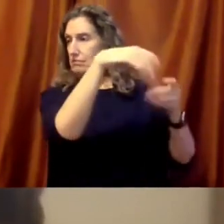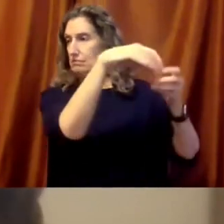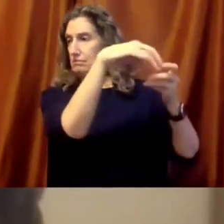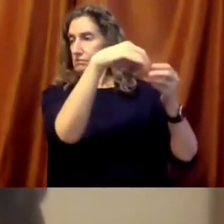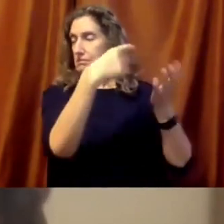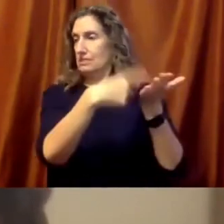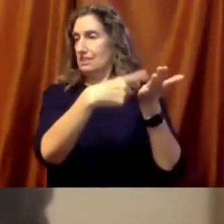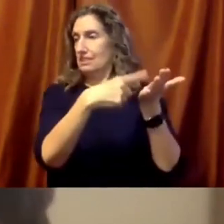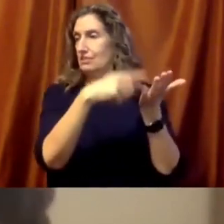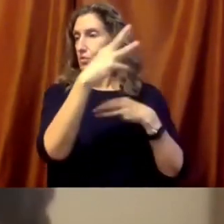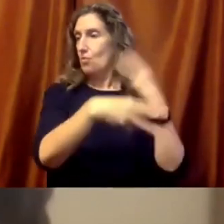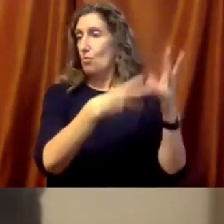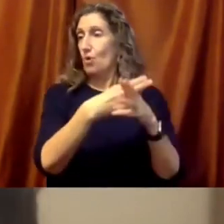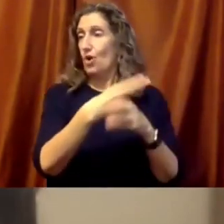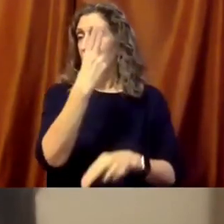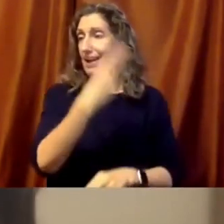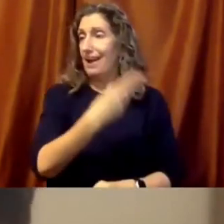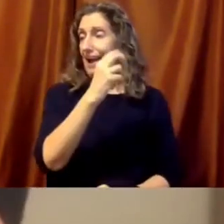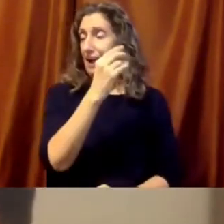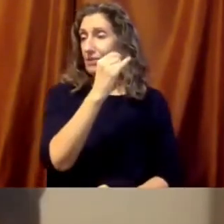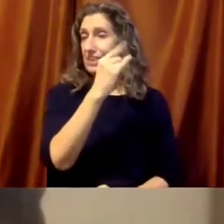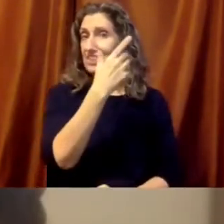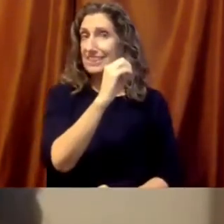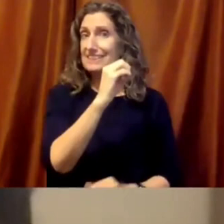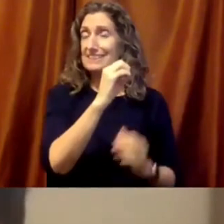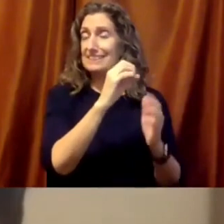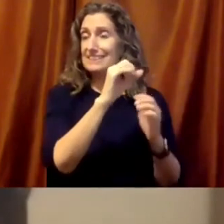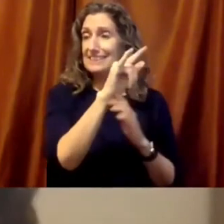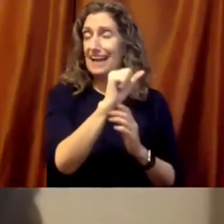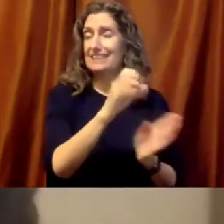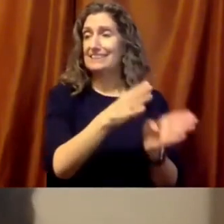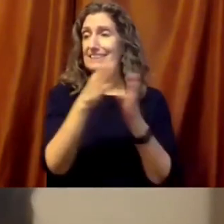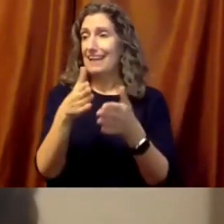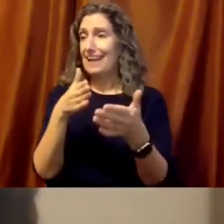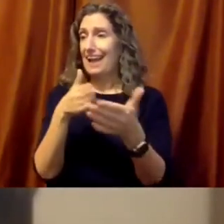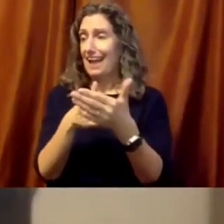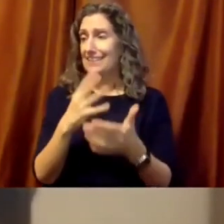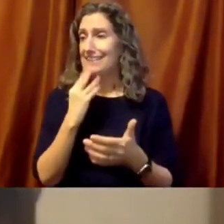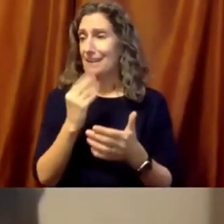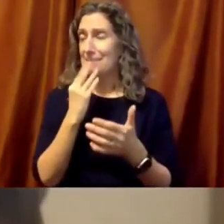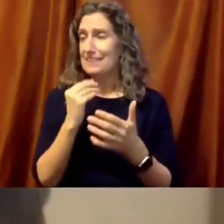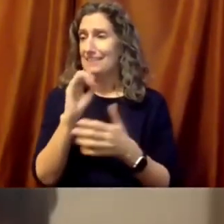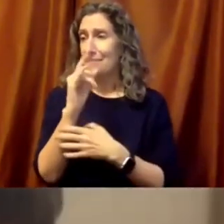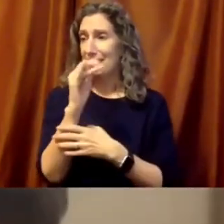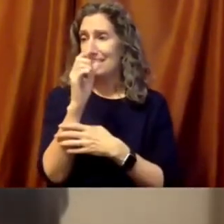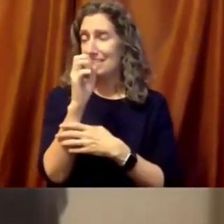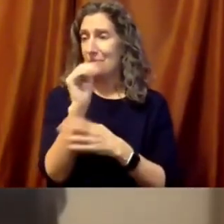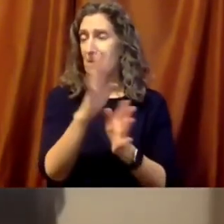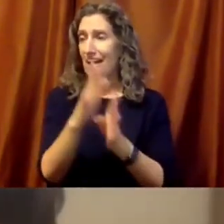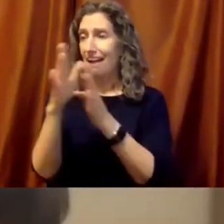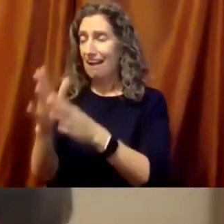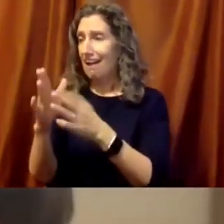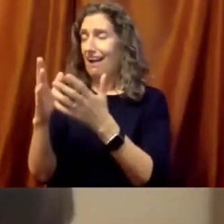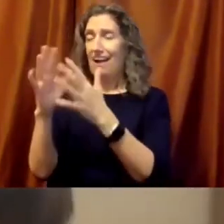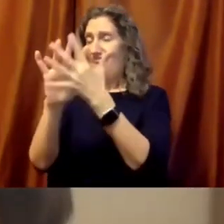regarding world heritage sites, anti-Semitism, discrimination in all its forms, press freedom,